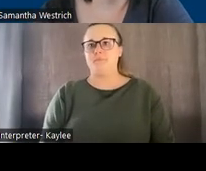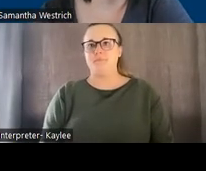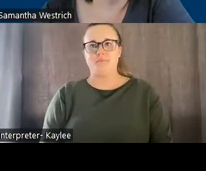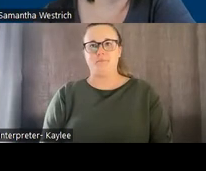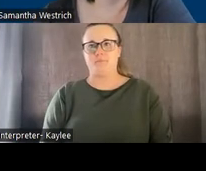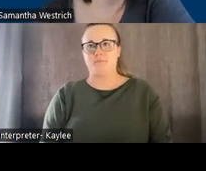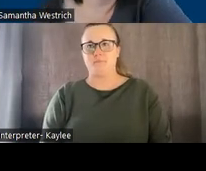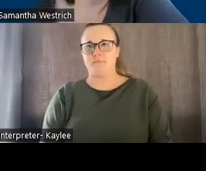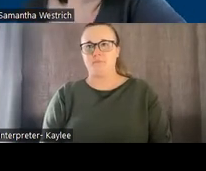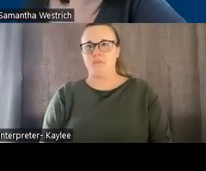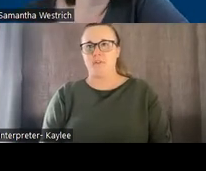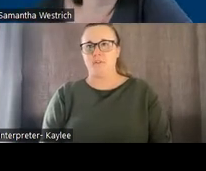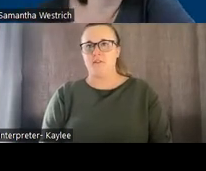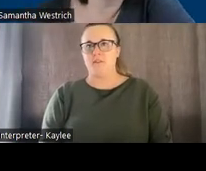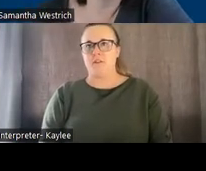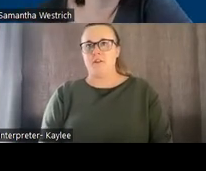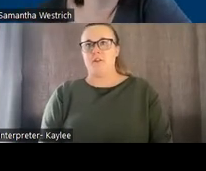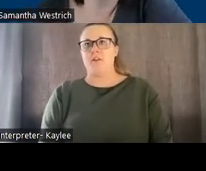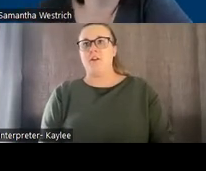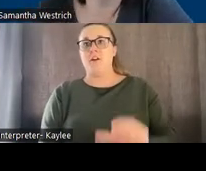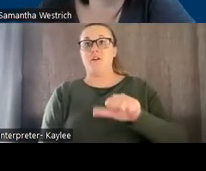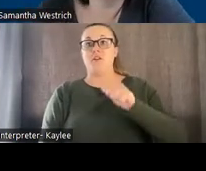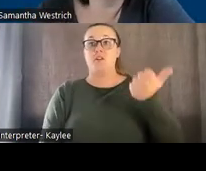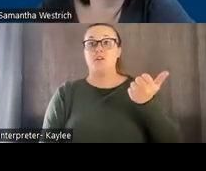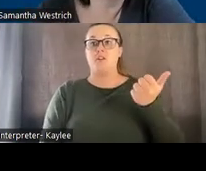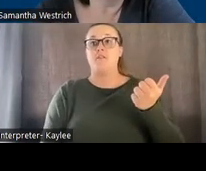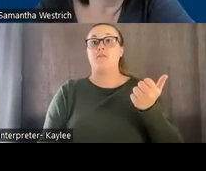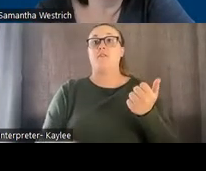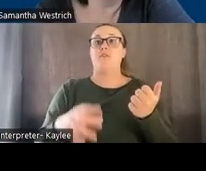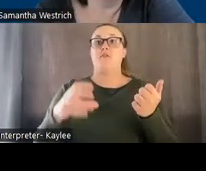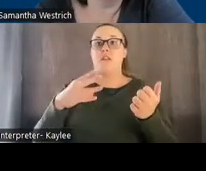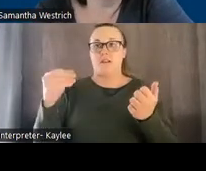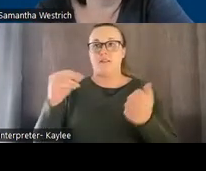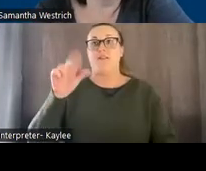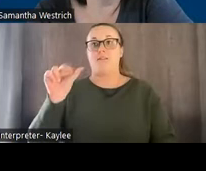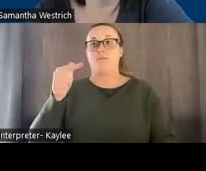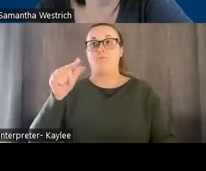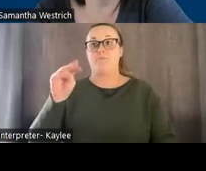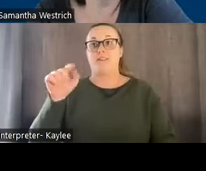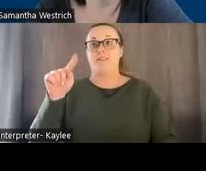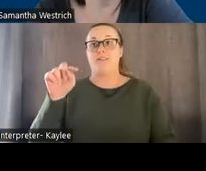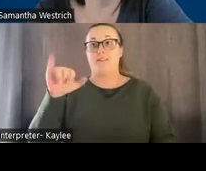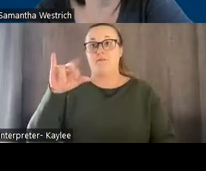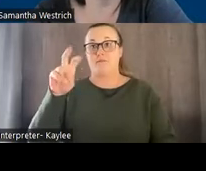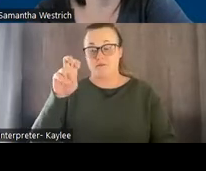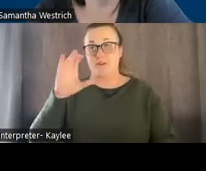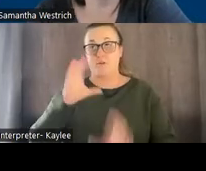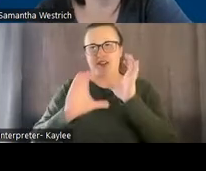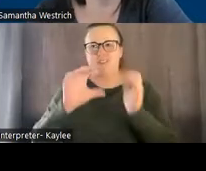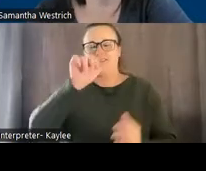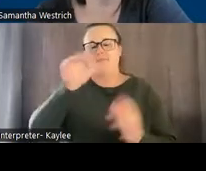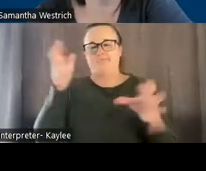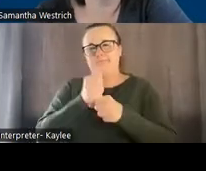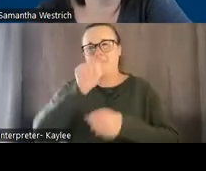So alternative and augmentative communication or AAC is any device, tool, or strategy